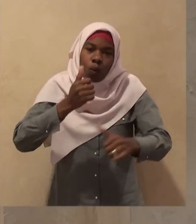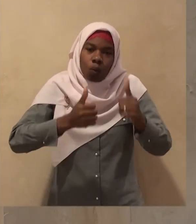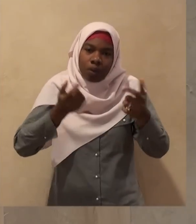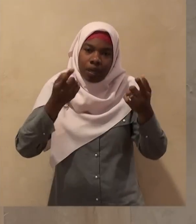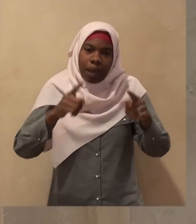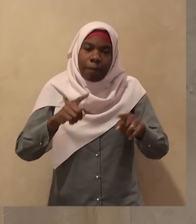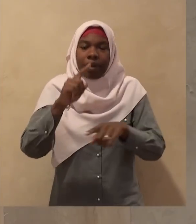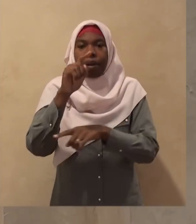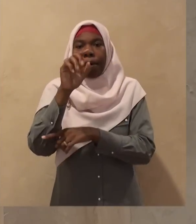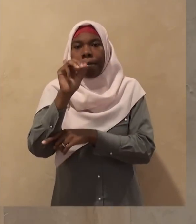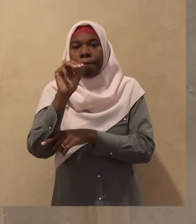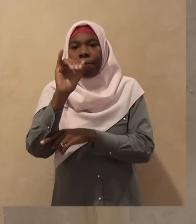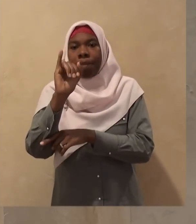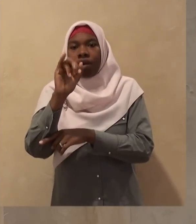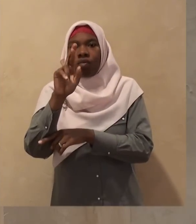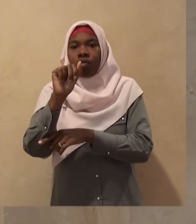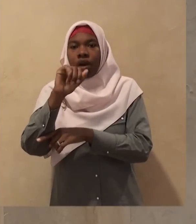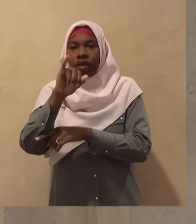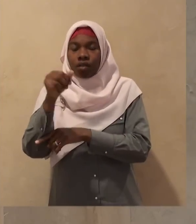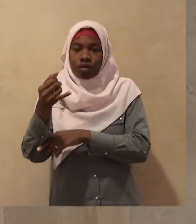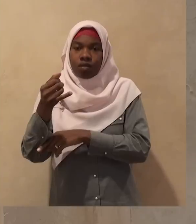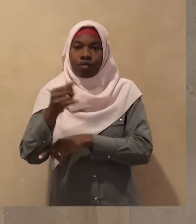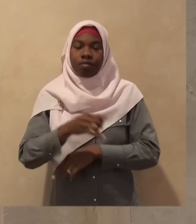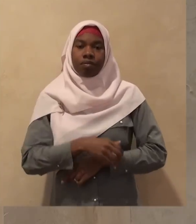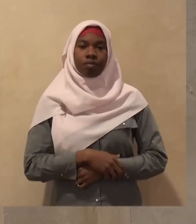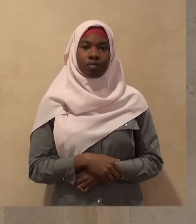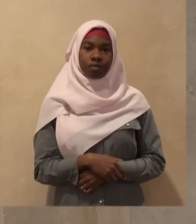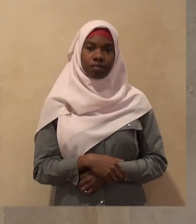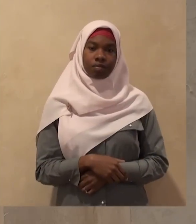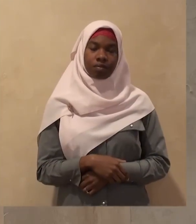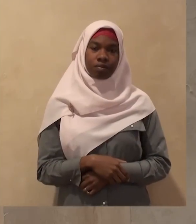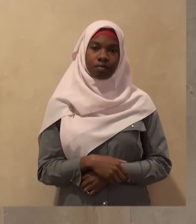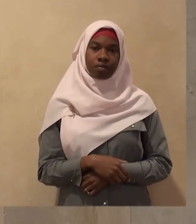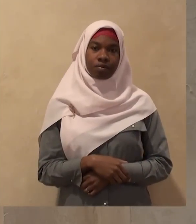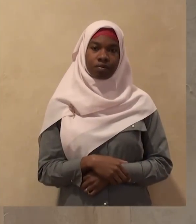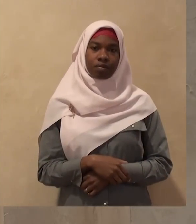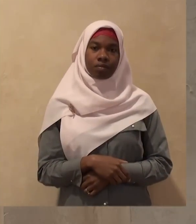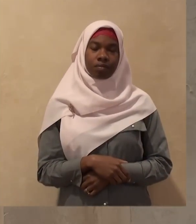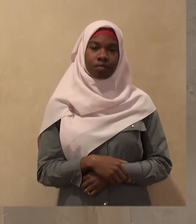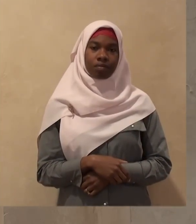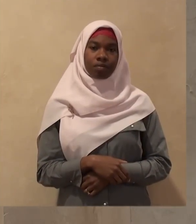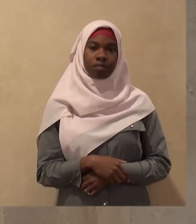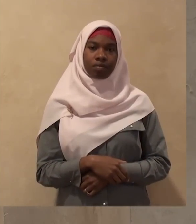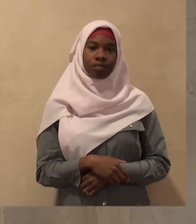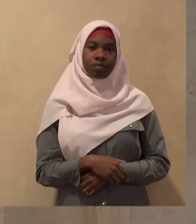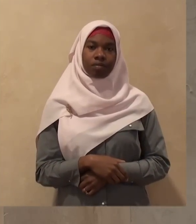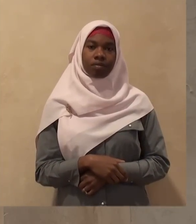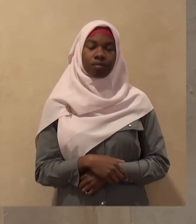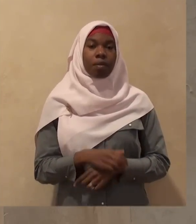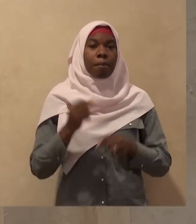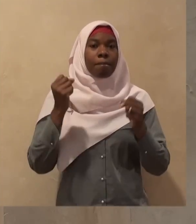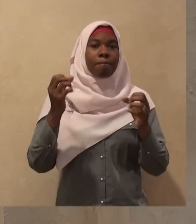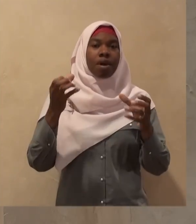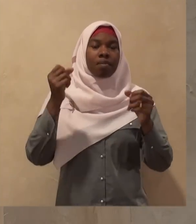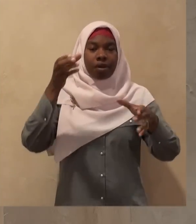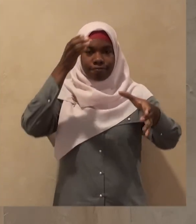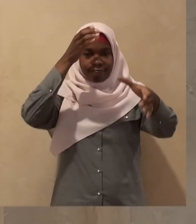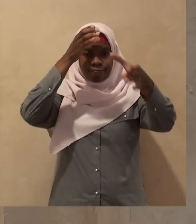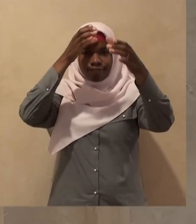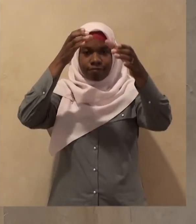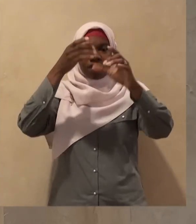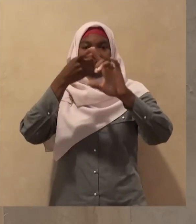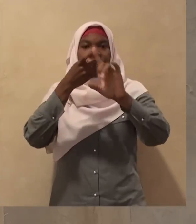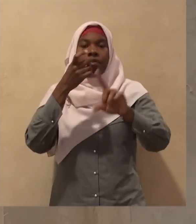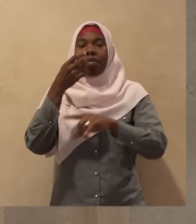Abdu'l-Haq Muhaddis Ad-Dahlavi the well-known scholars of Hadith has written a detailed